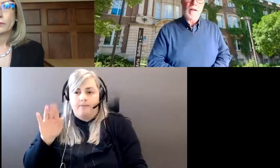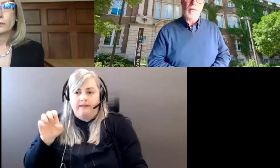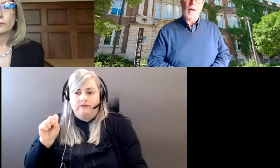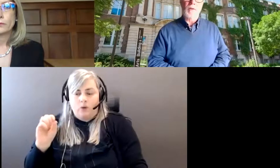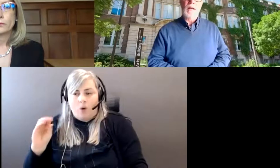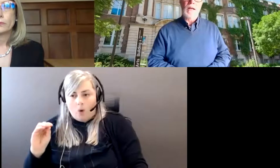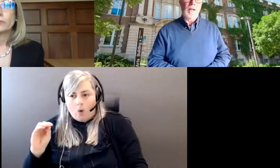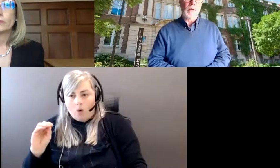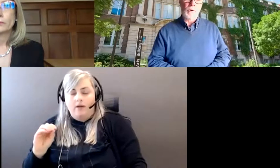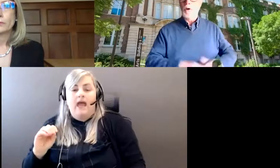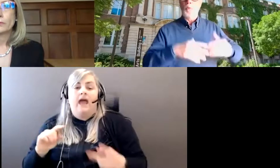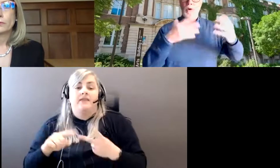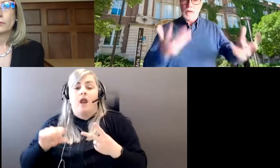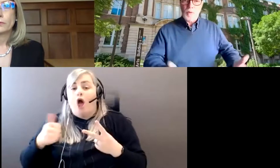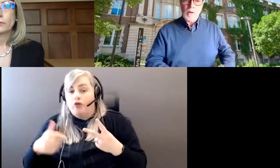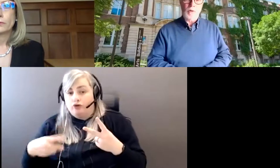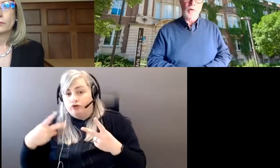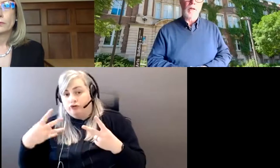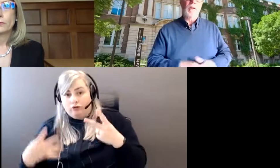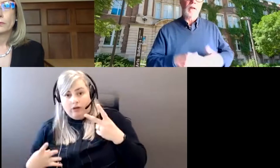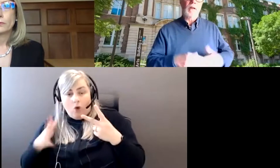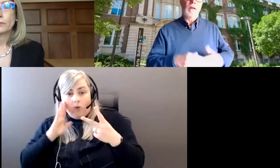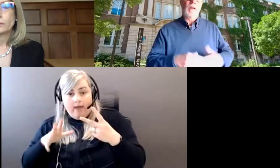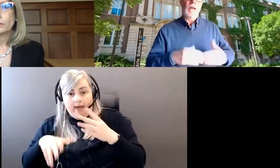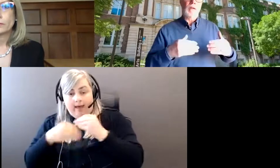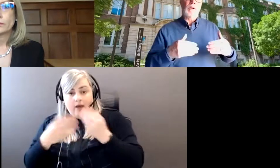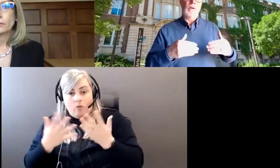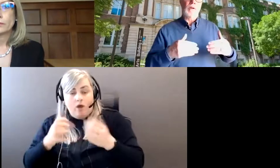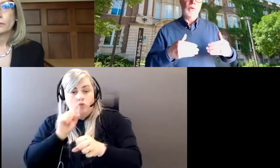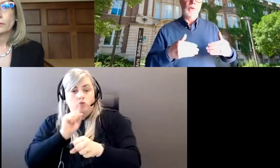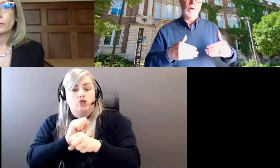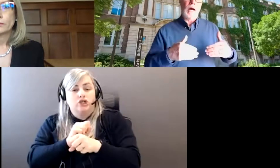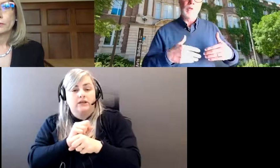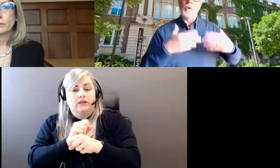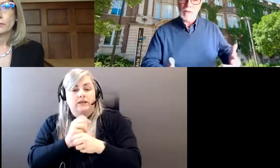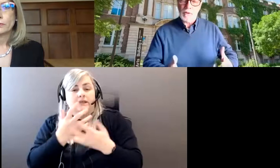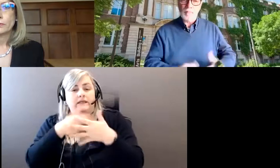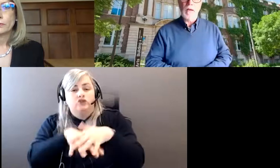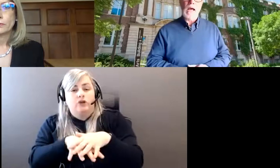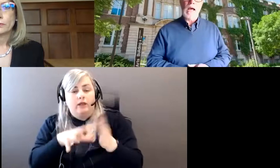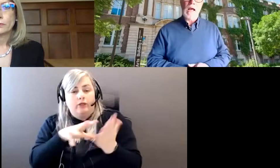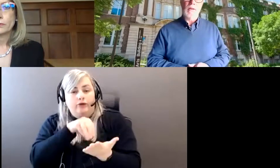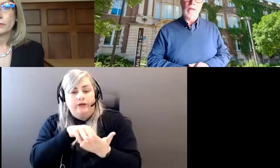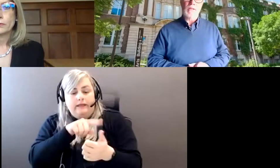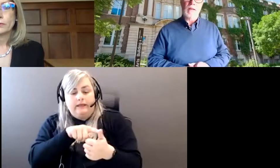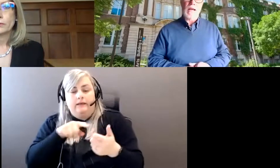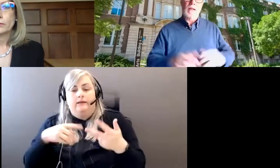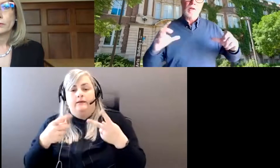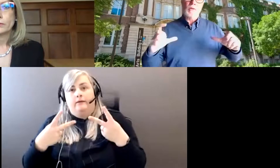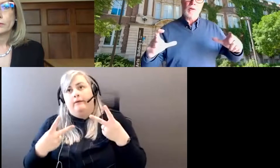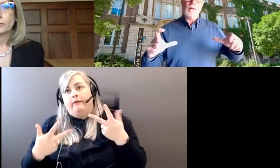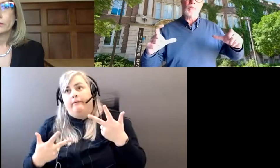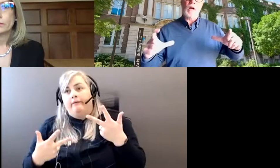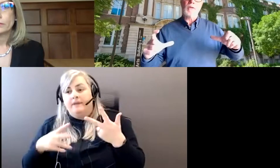be added there include work, integrated learning, include, um, student discipline and, and things like that.